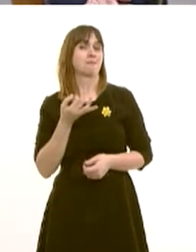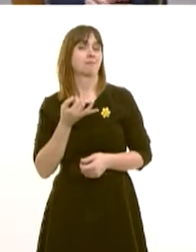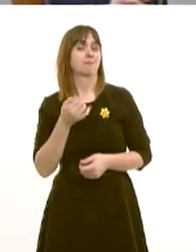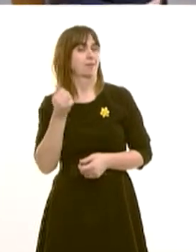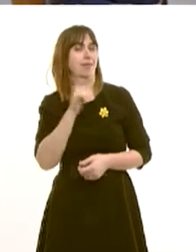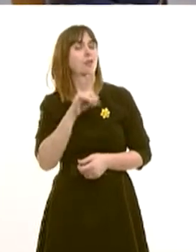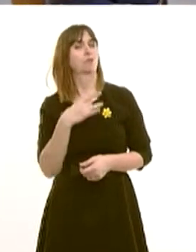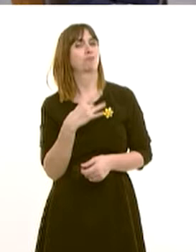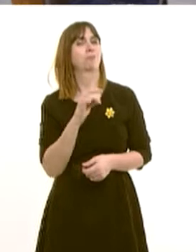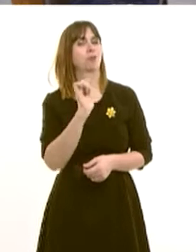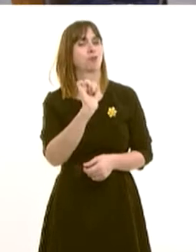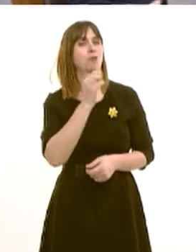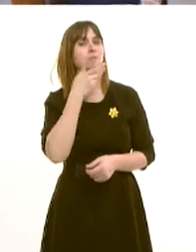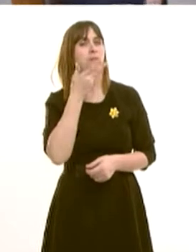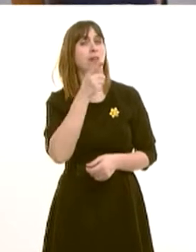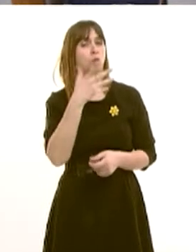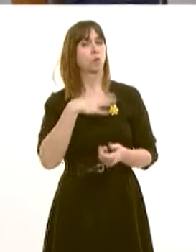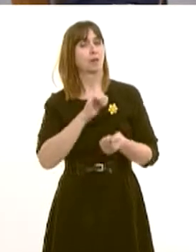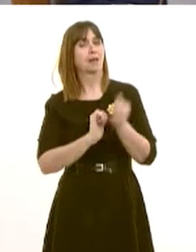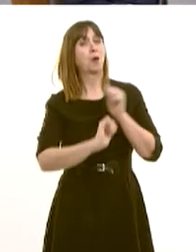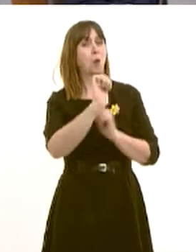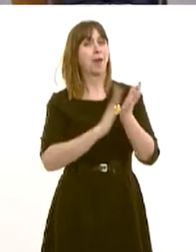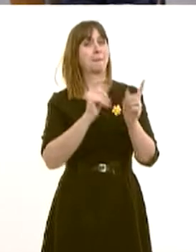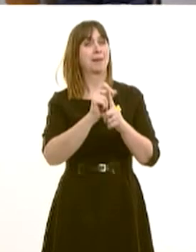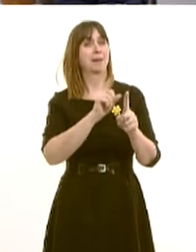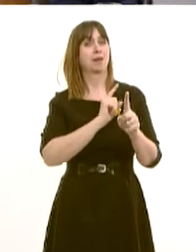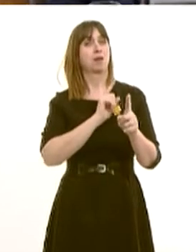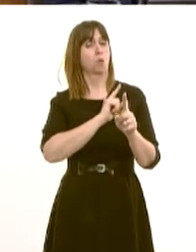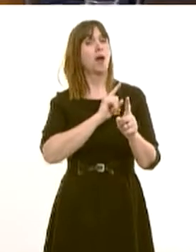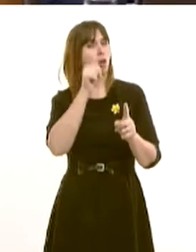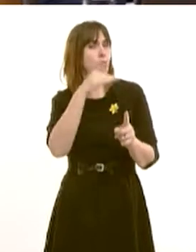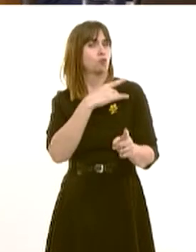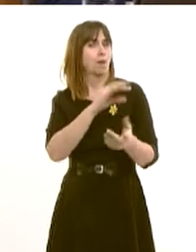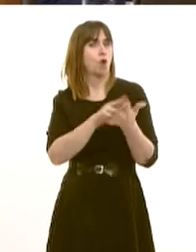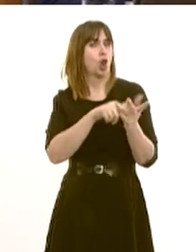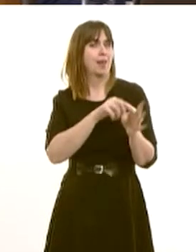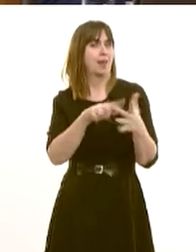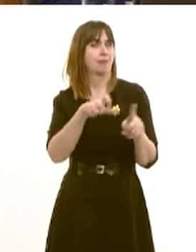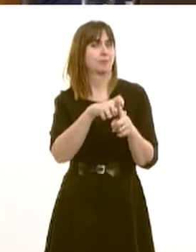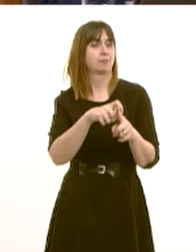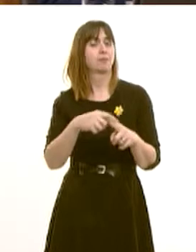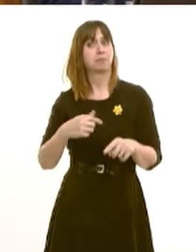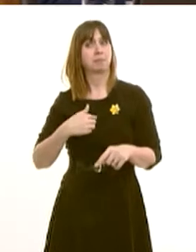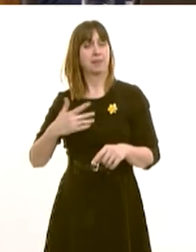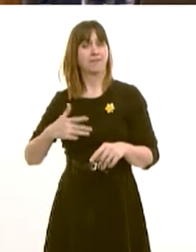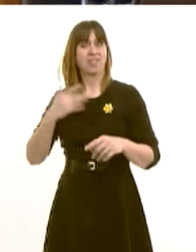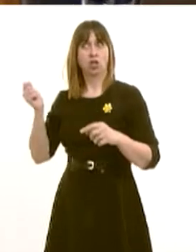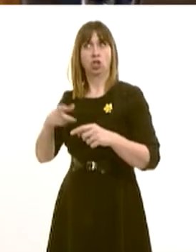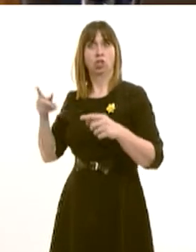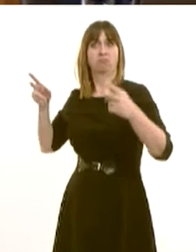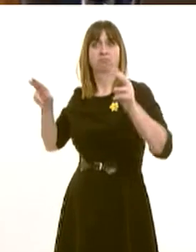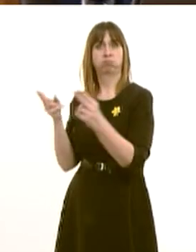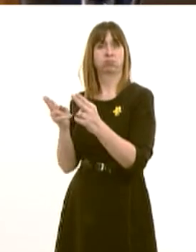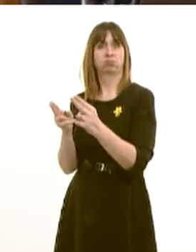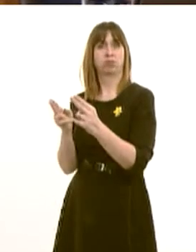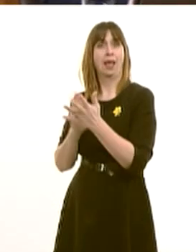and his constituency and on behalf of Holly Head, of course. I'm not in favour of cutting the numbers of MPs they have